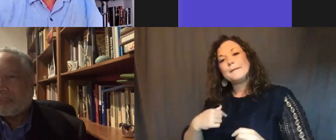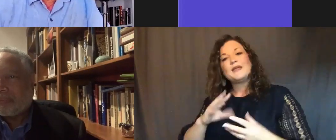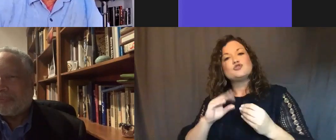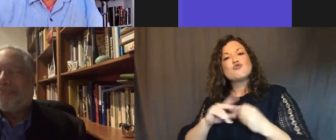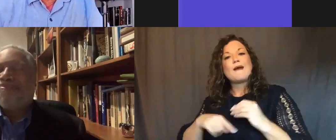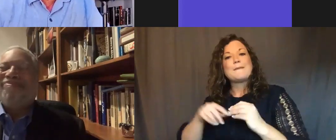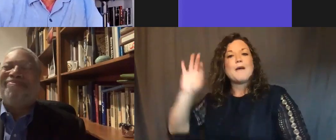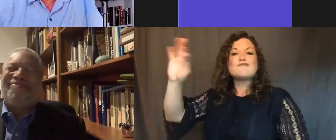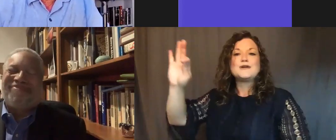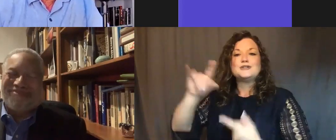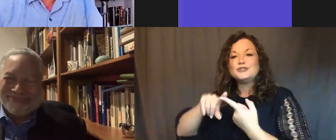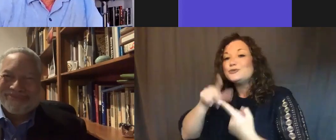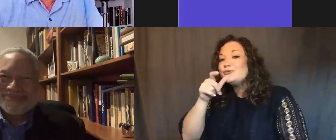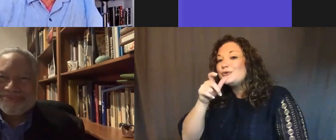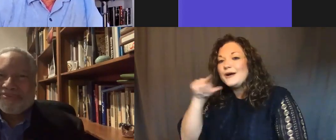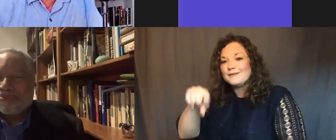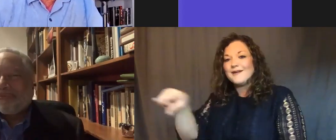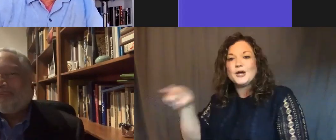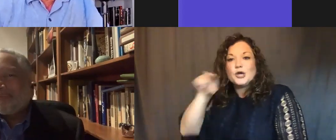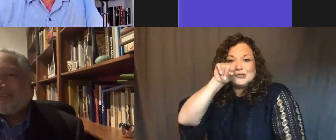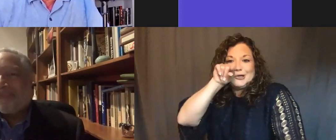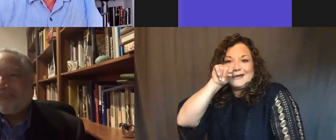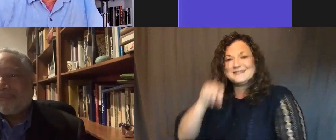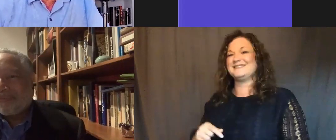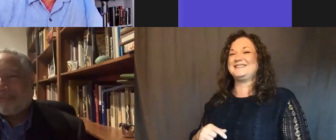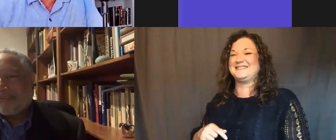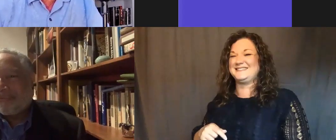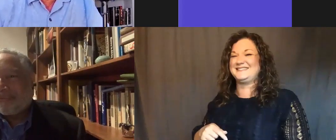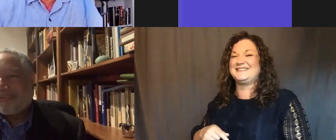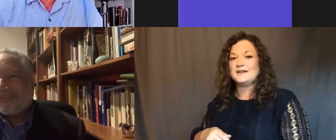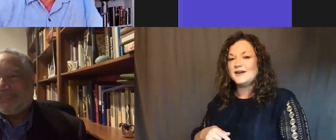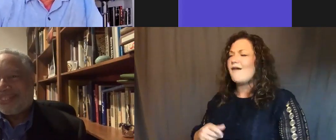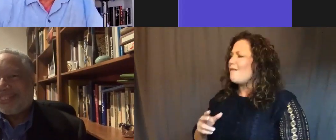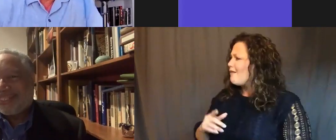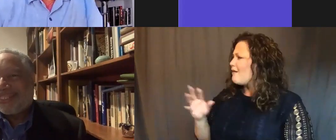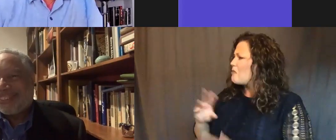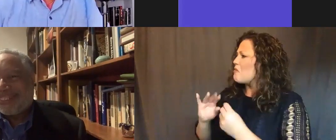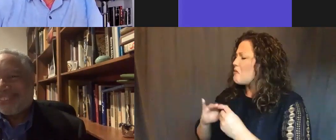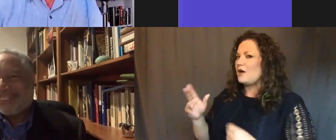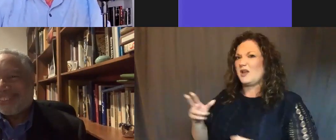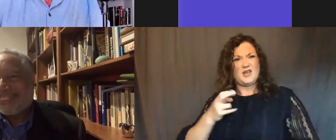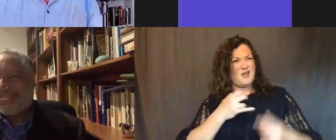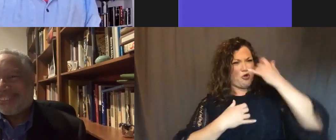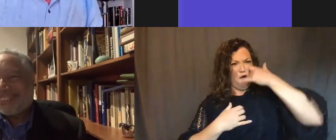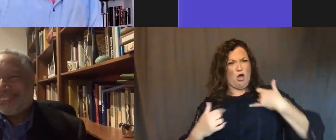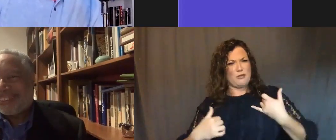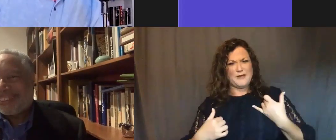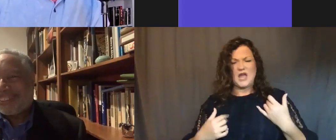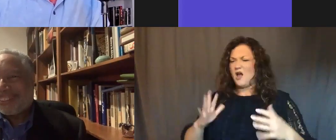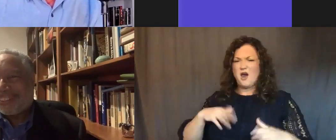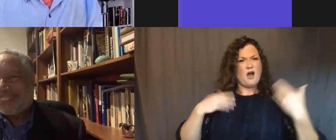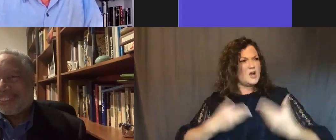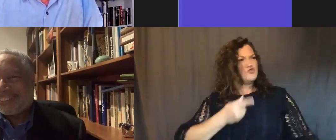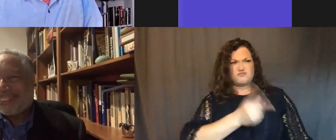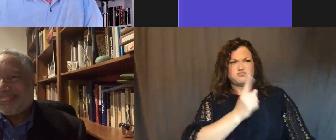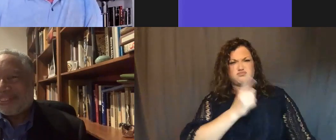And I put it in parting the waters and he was very upset with me. called me and said that I shouldn't